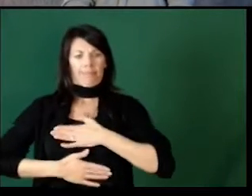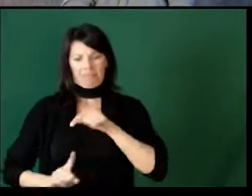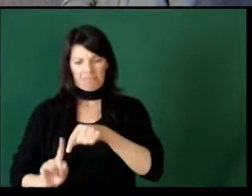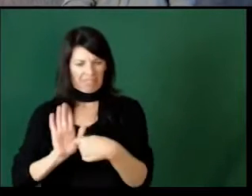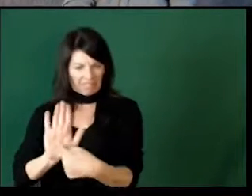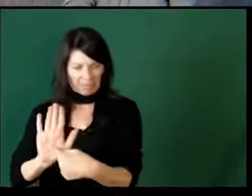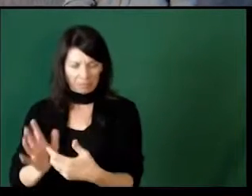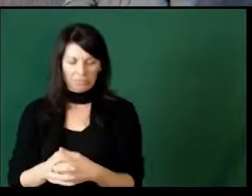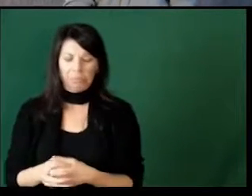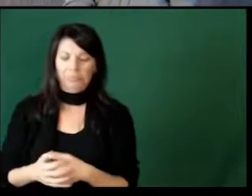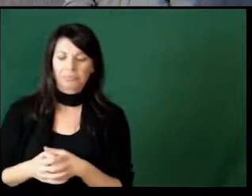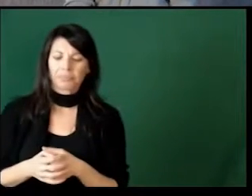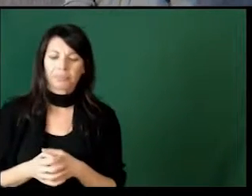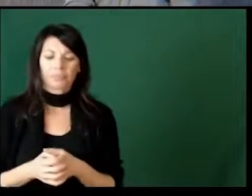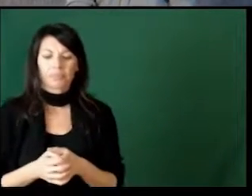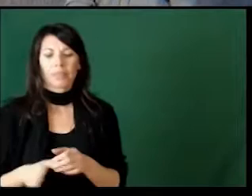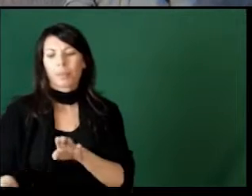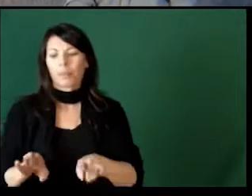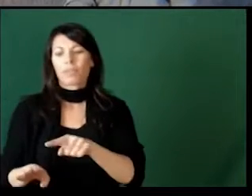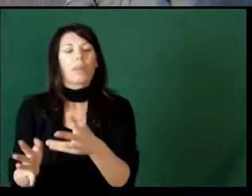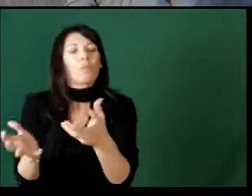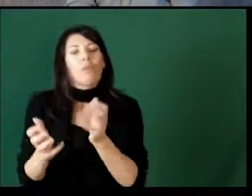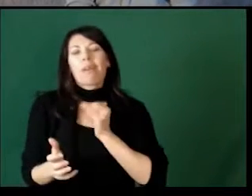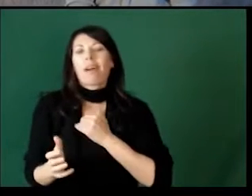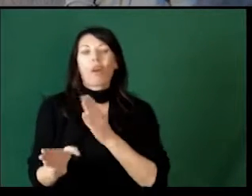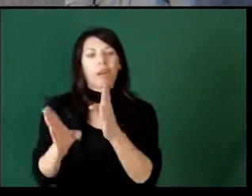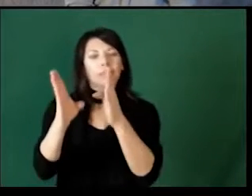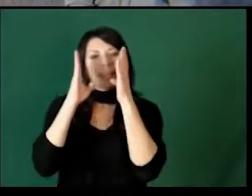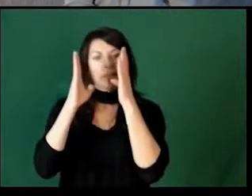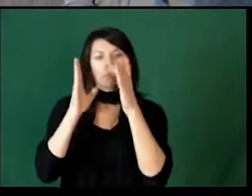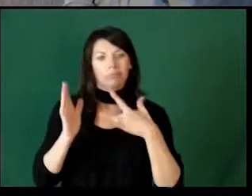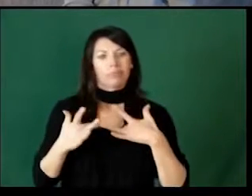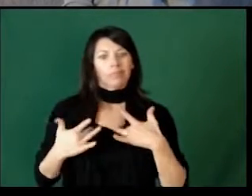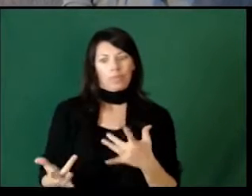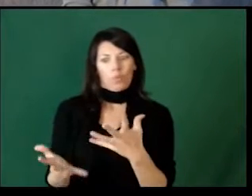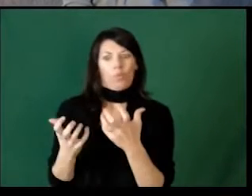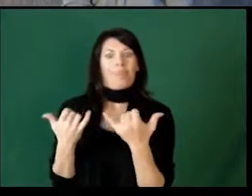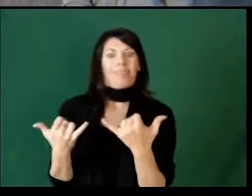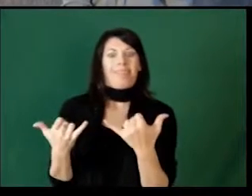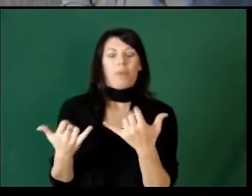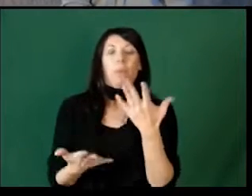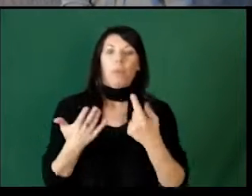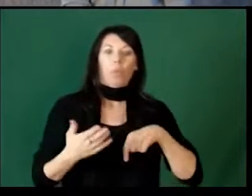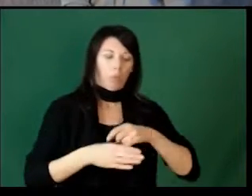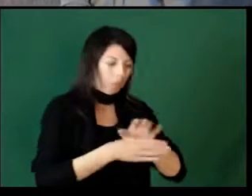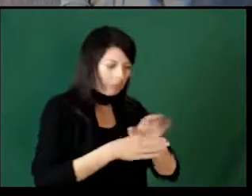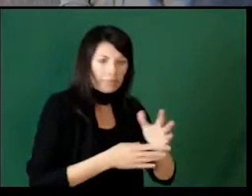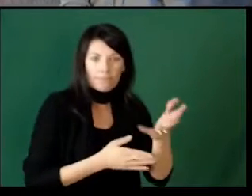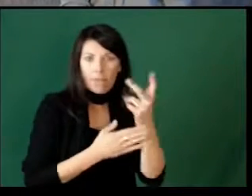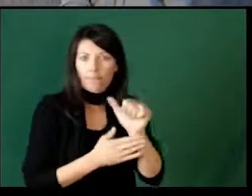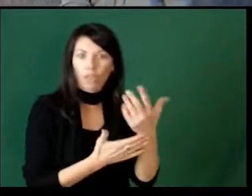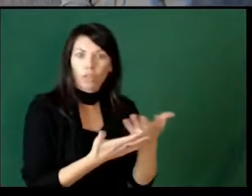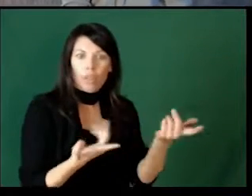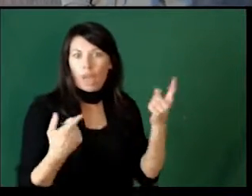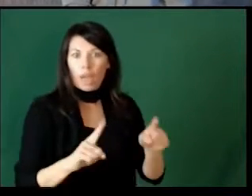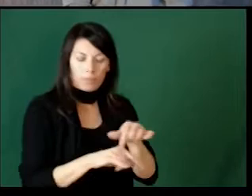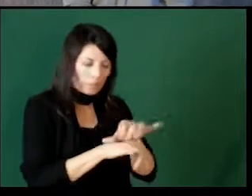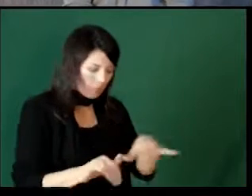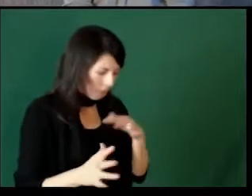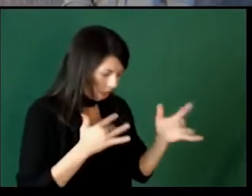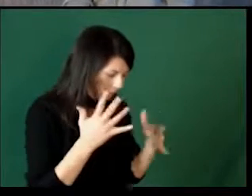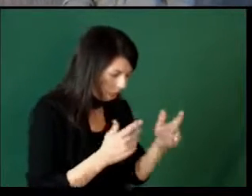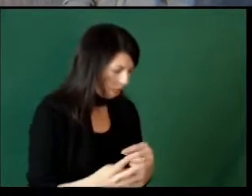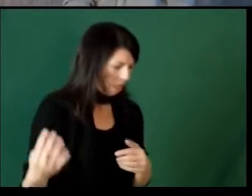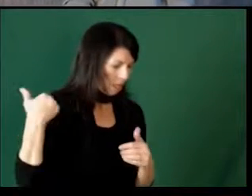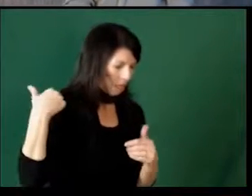An example of behavior that we often see for kids is just them wanting our attention, and typically when they're, when we're in the middle of about five other